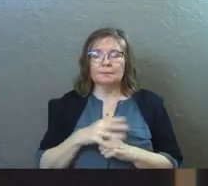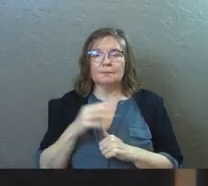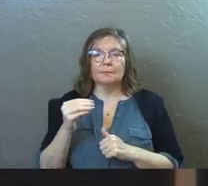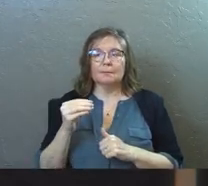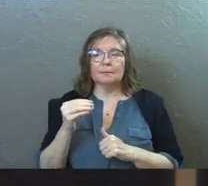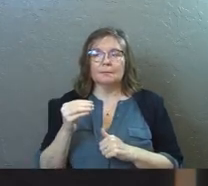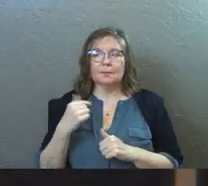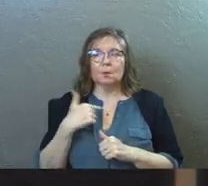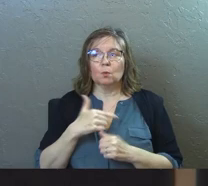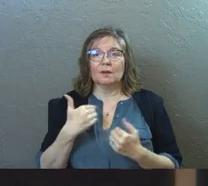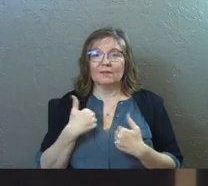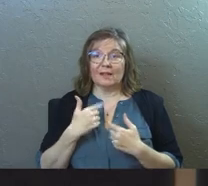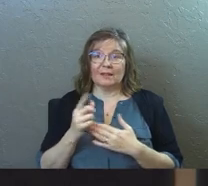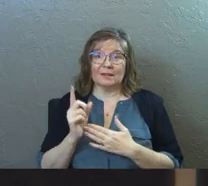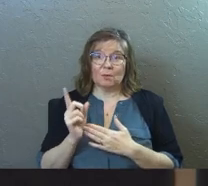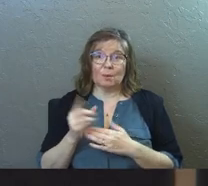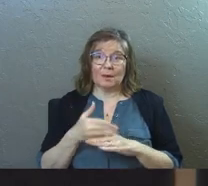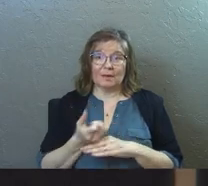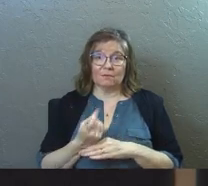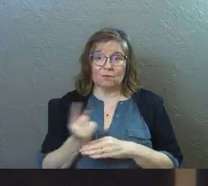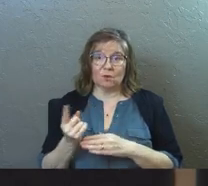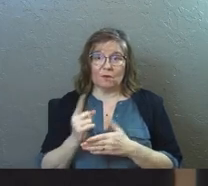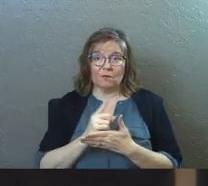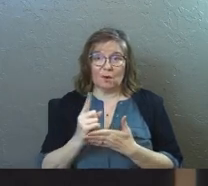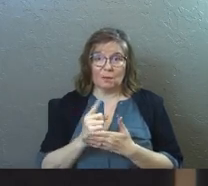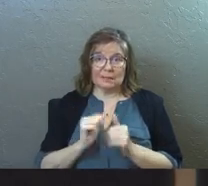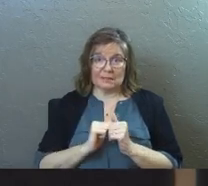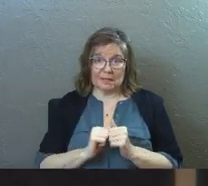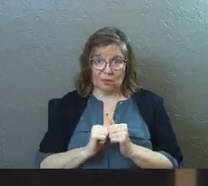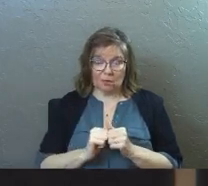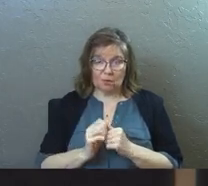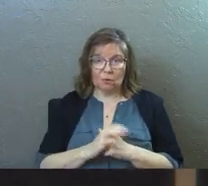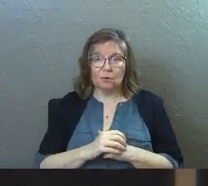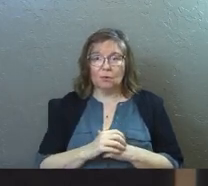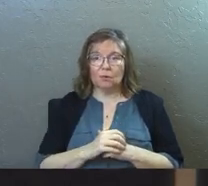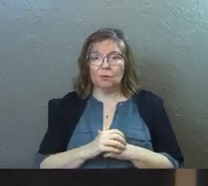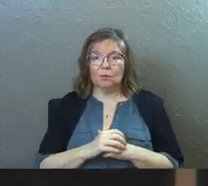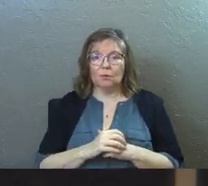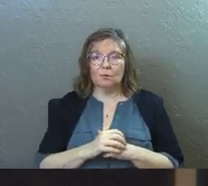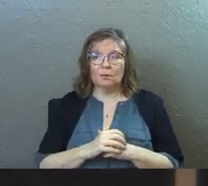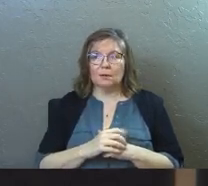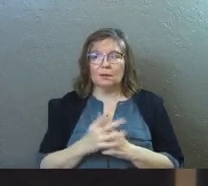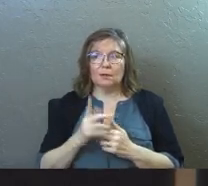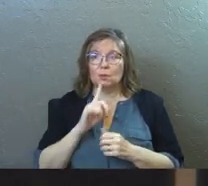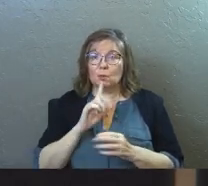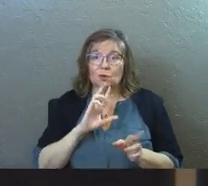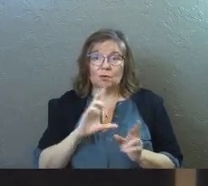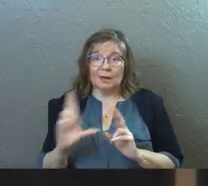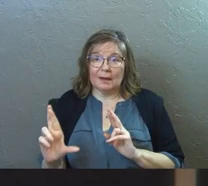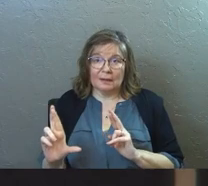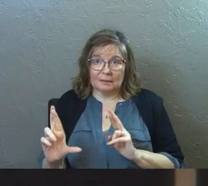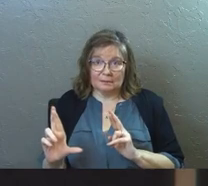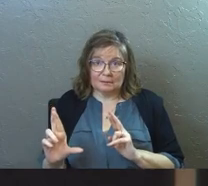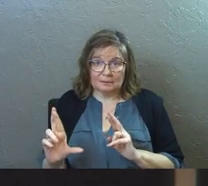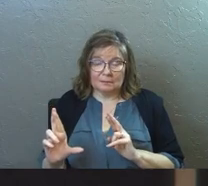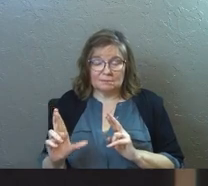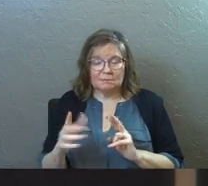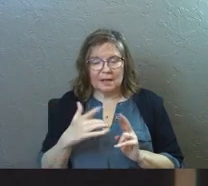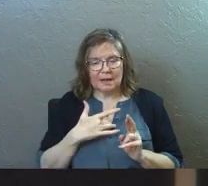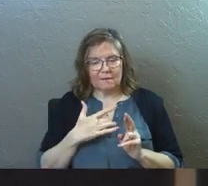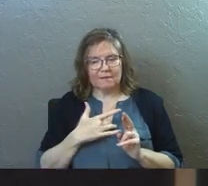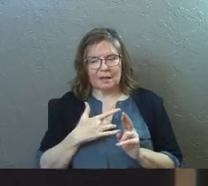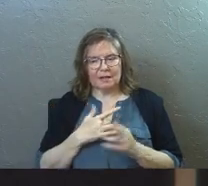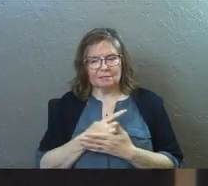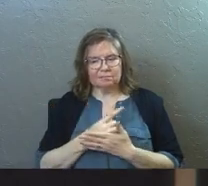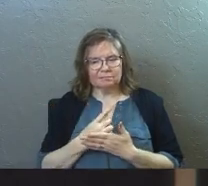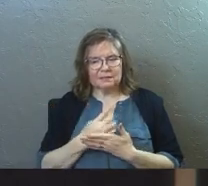And we've had this moment after a few of our weeks together. And you just weren't ready. And I just